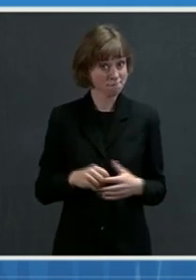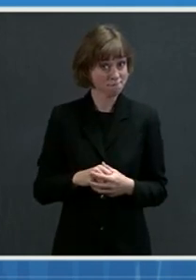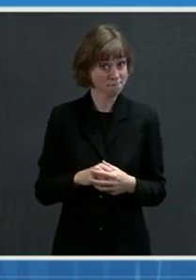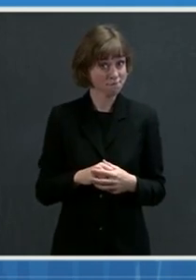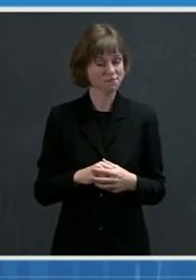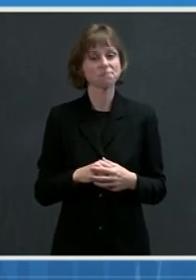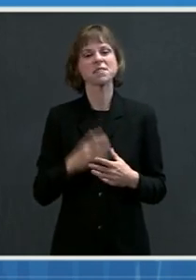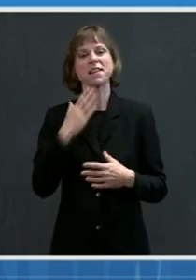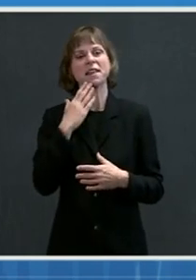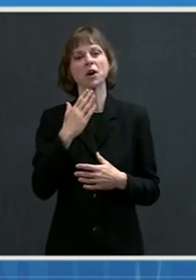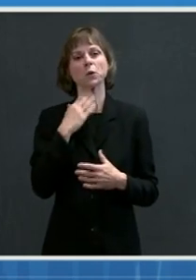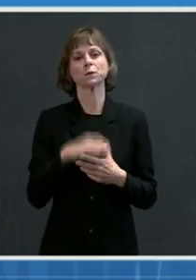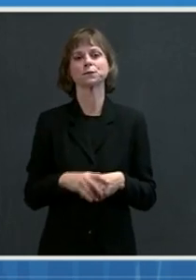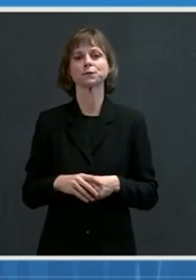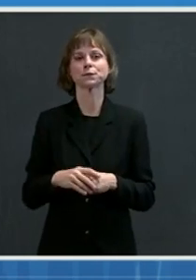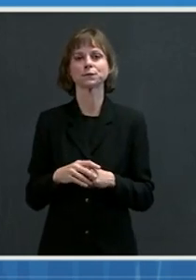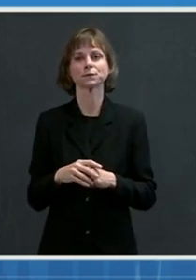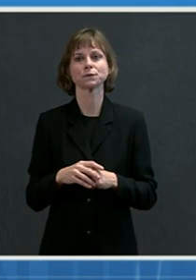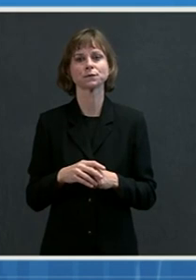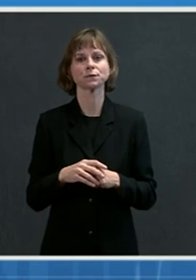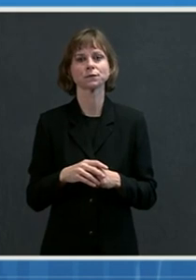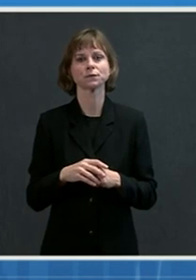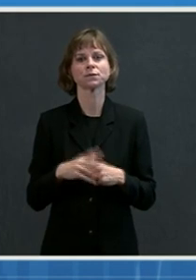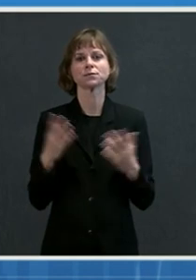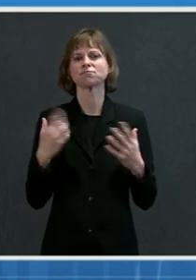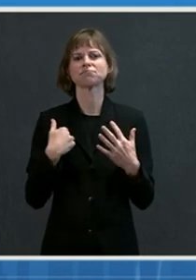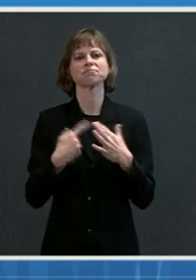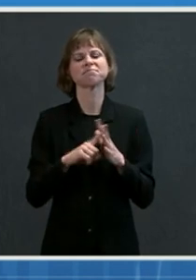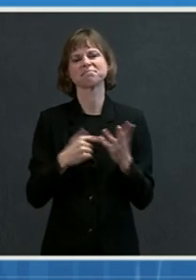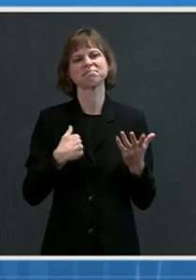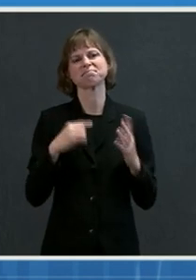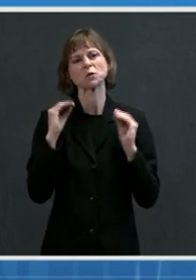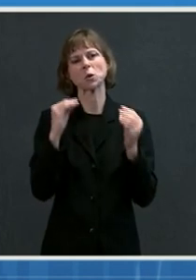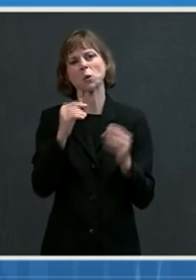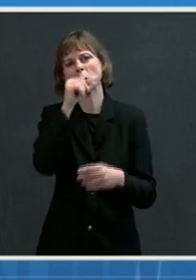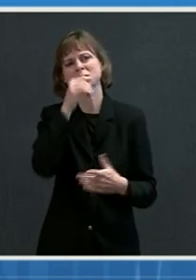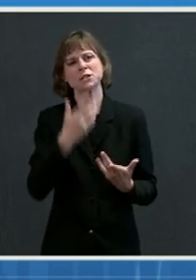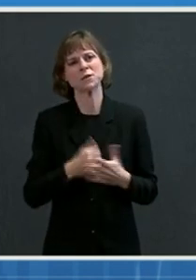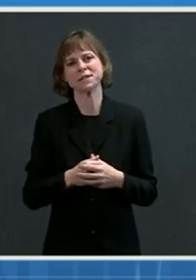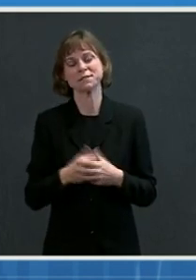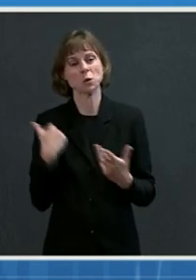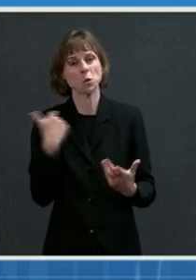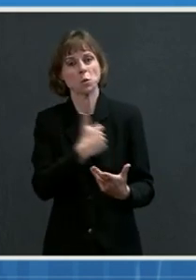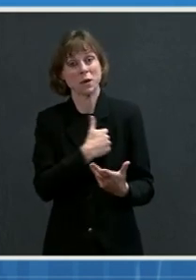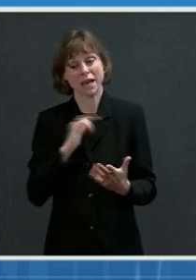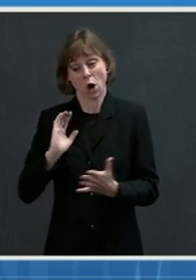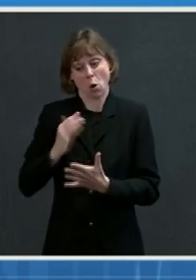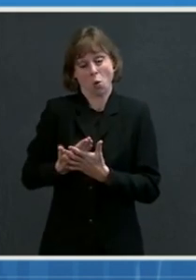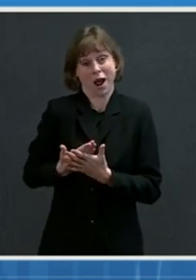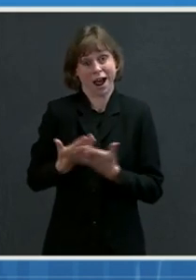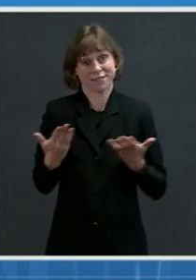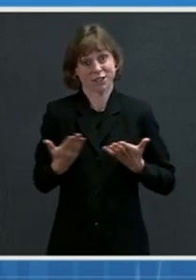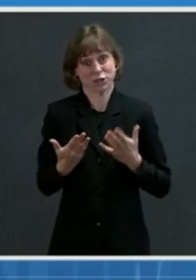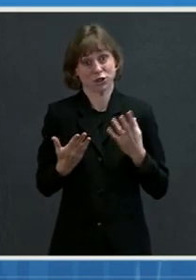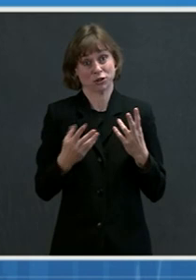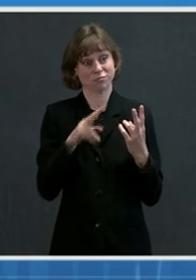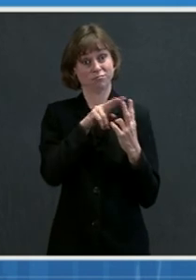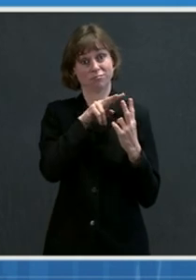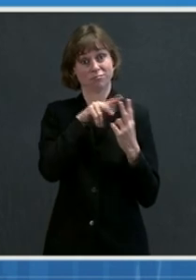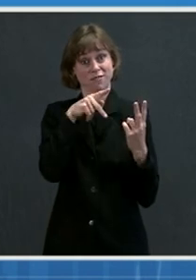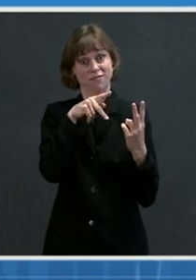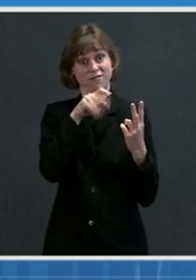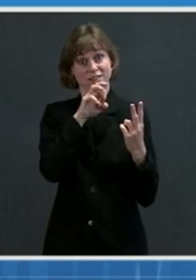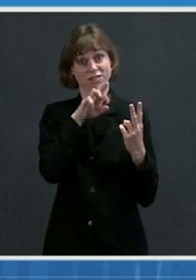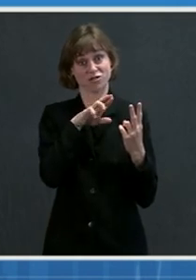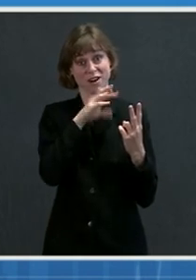Well, look, we begin with, I don't think it's any secret that when we arrived here, Pfizer and Moderna were